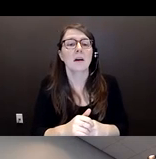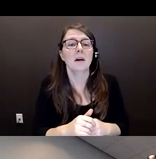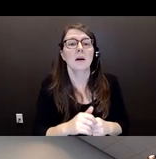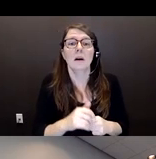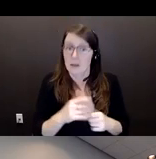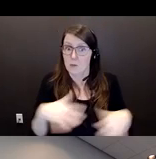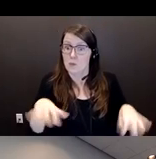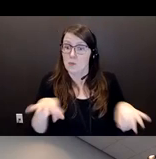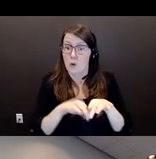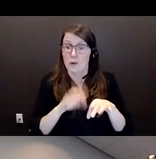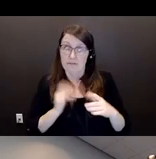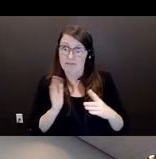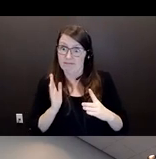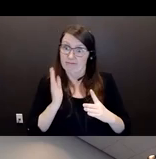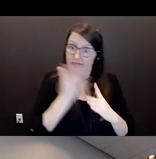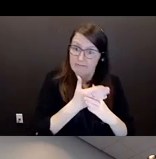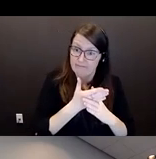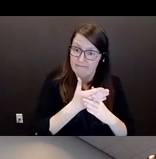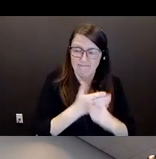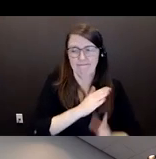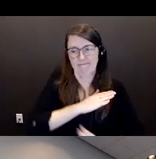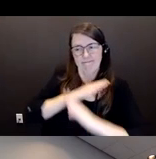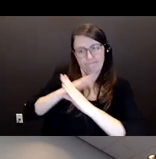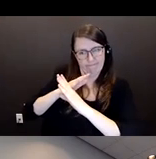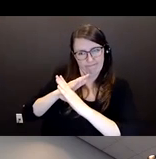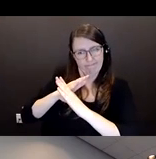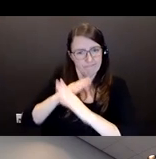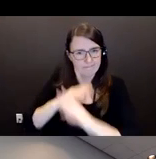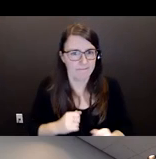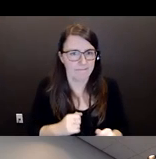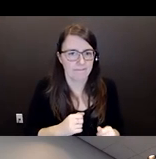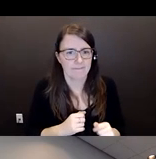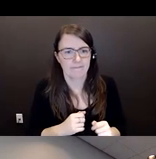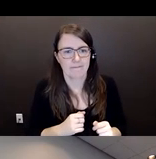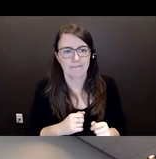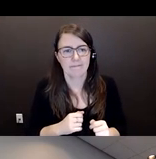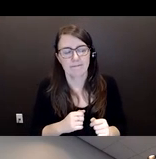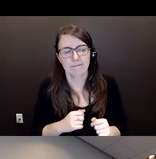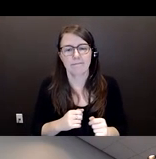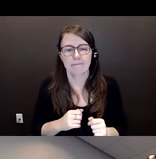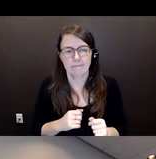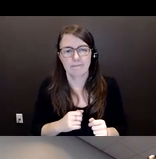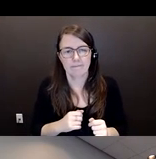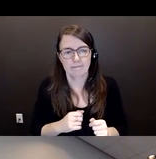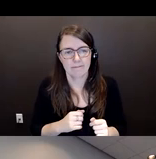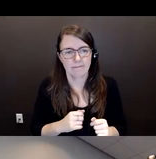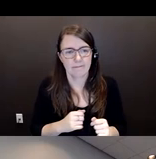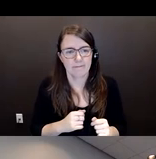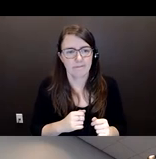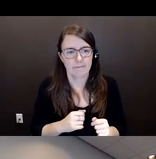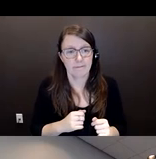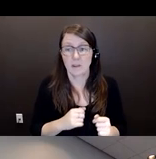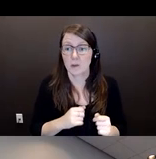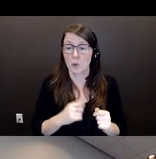step in and step up. And it's an avenue or means for others to look after those